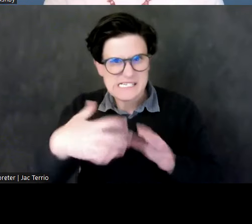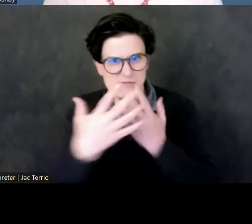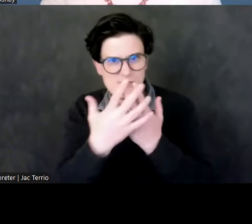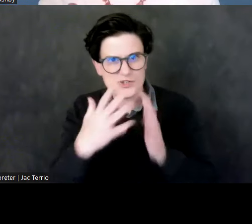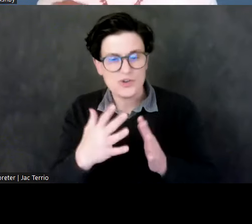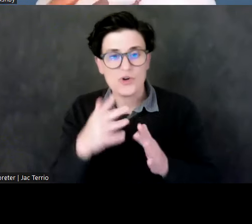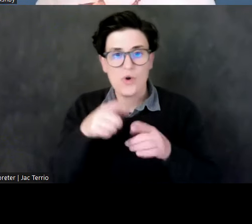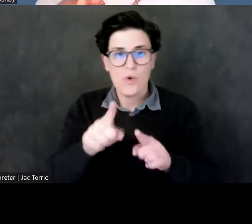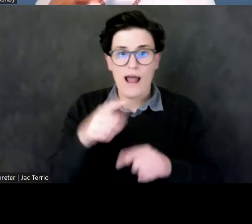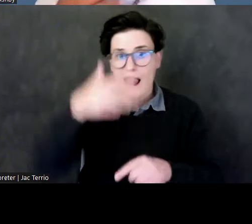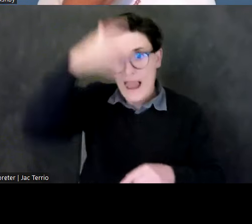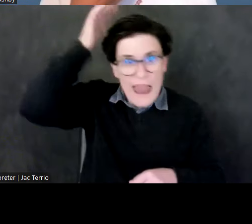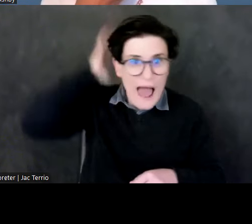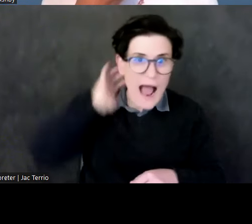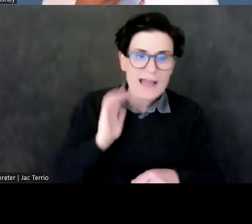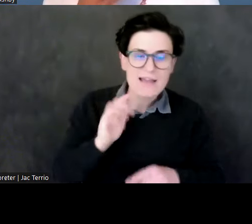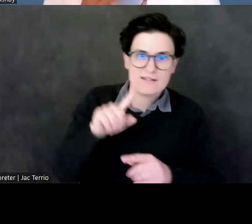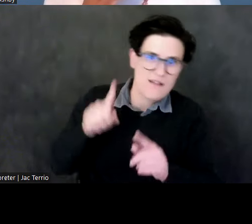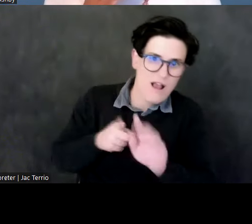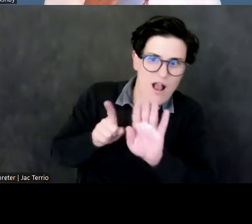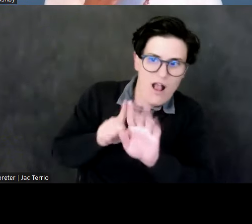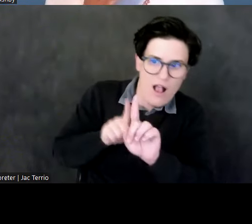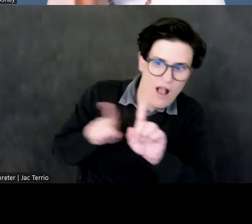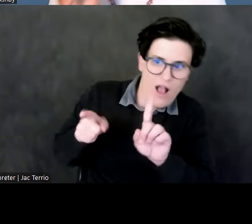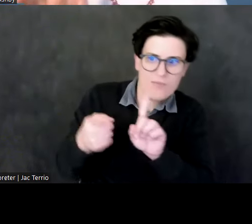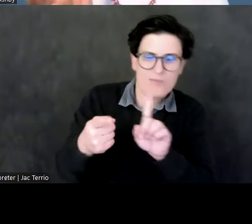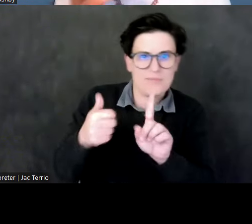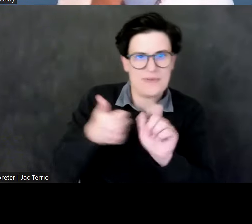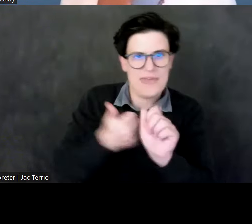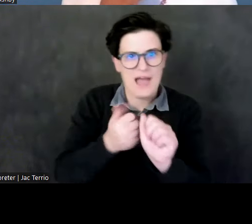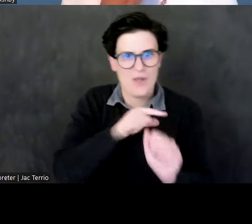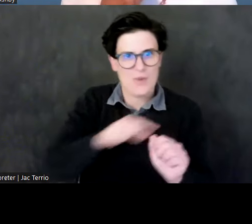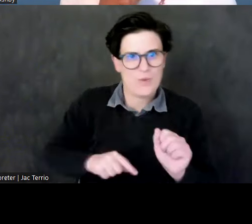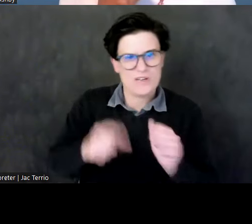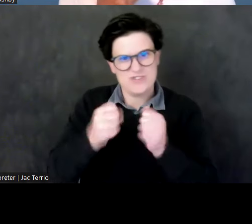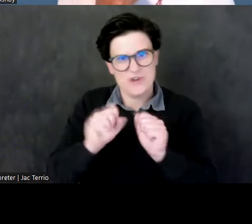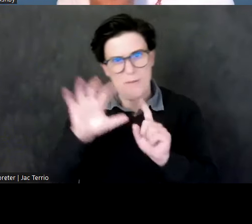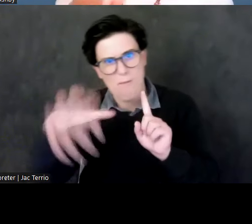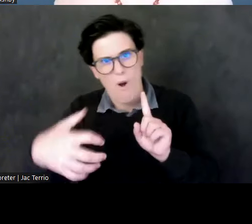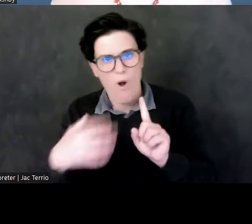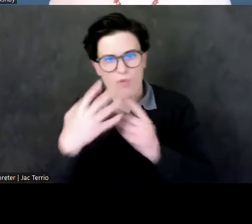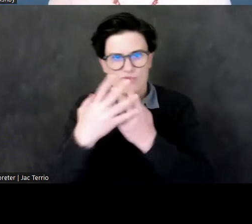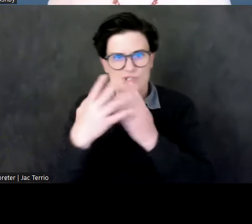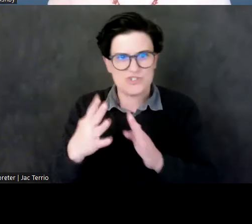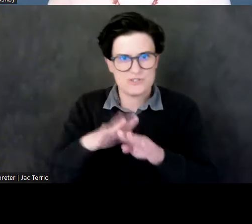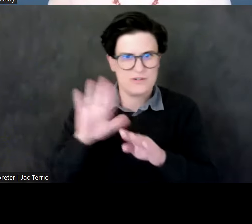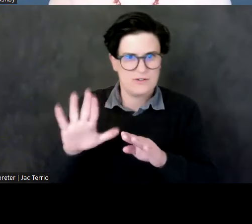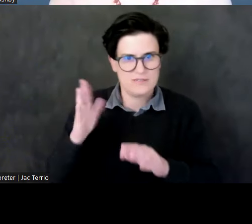to maul the prisoners on her side. And this is from the temple of Amun